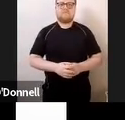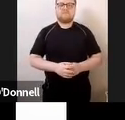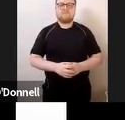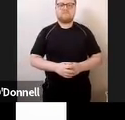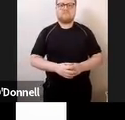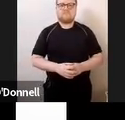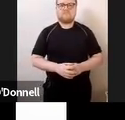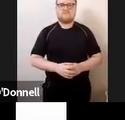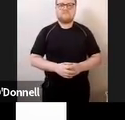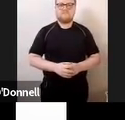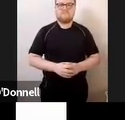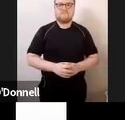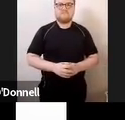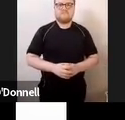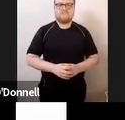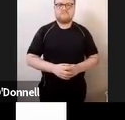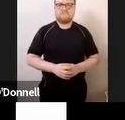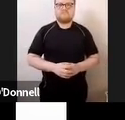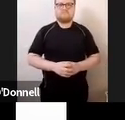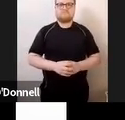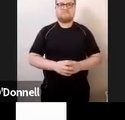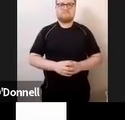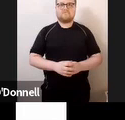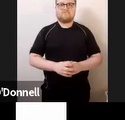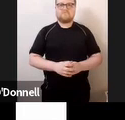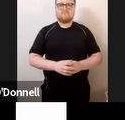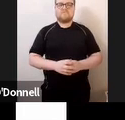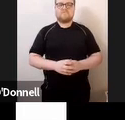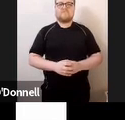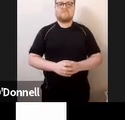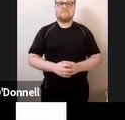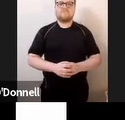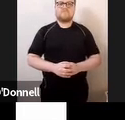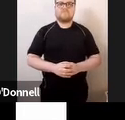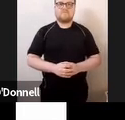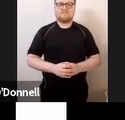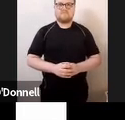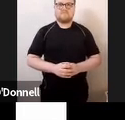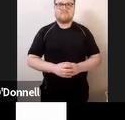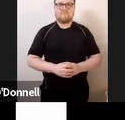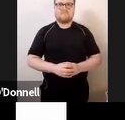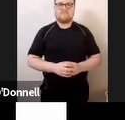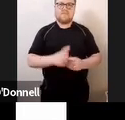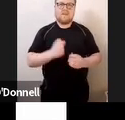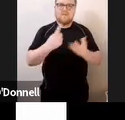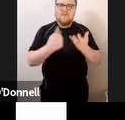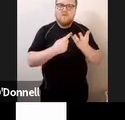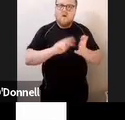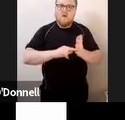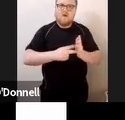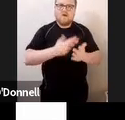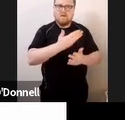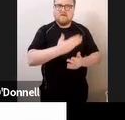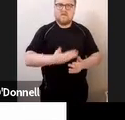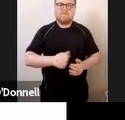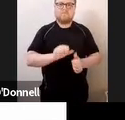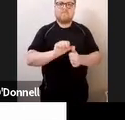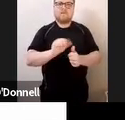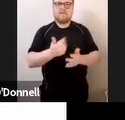DeafBlind, European DeafBlind Union and the European DeafBlind Network. Next slide, please.